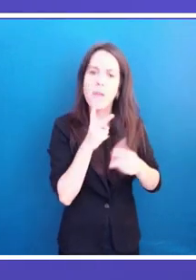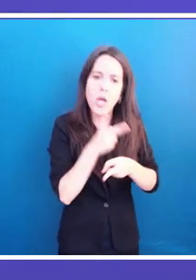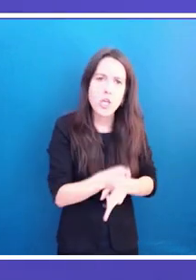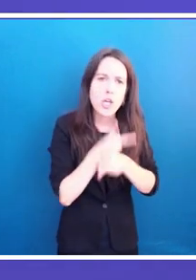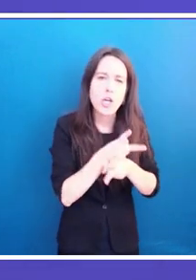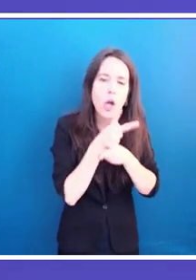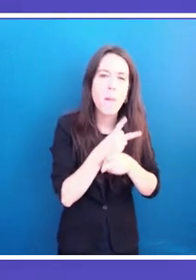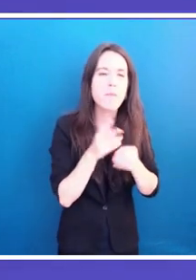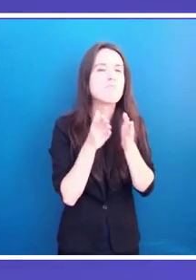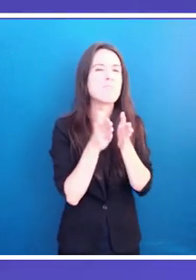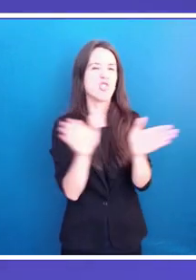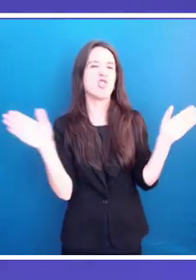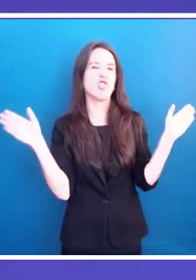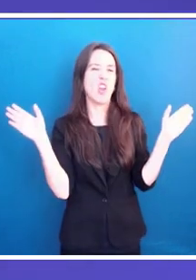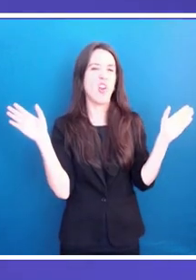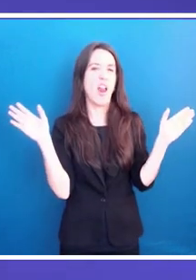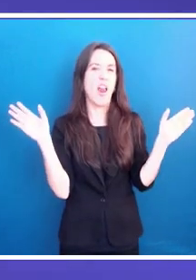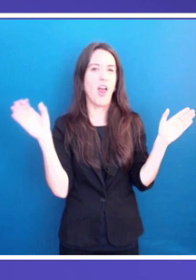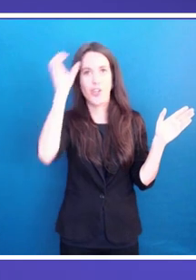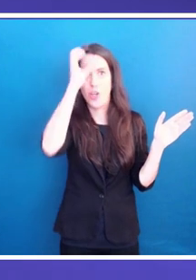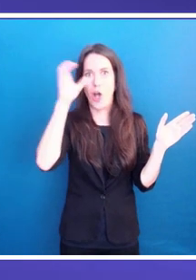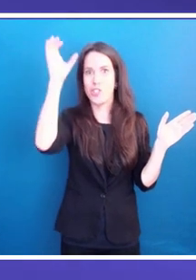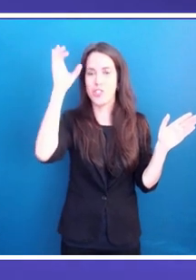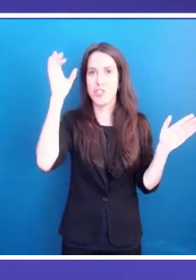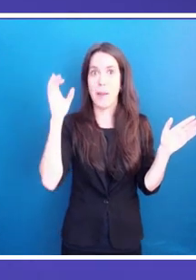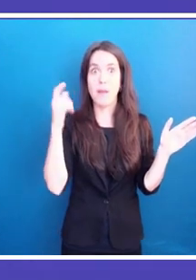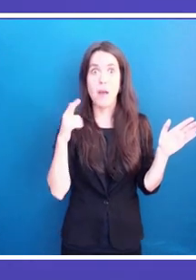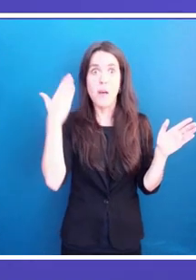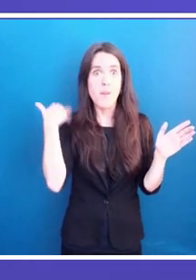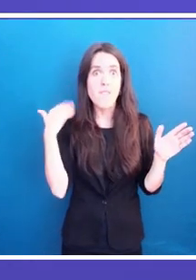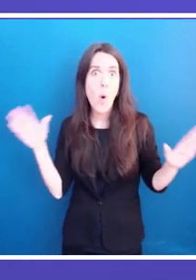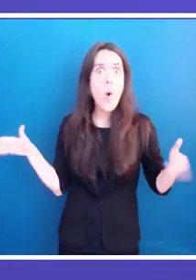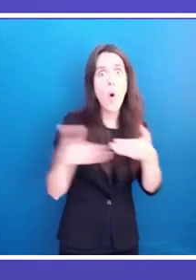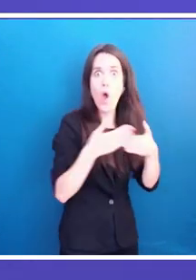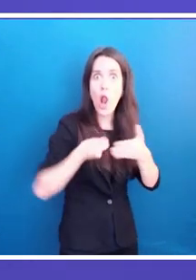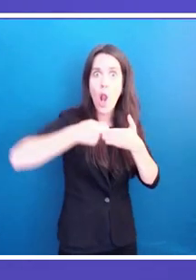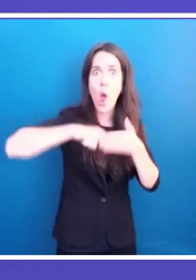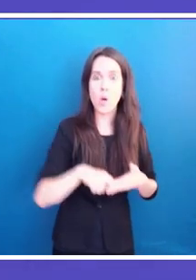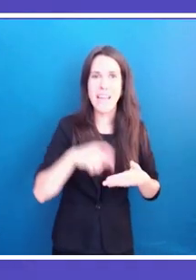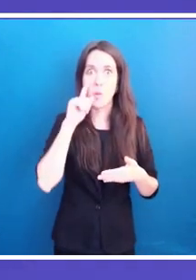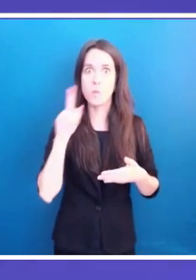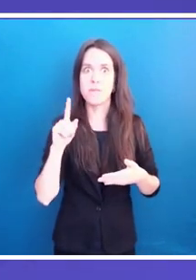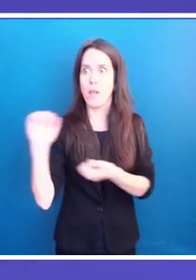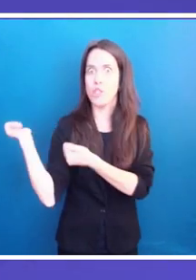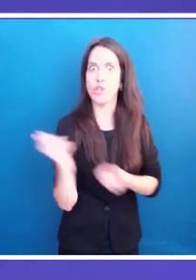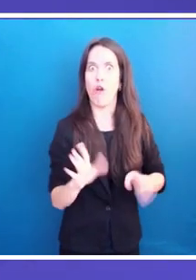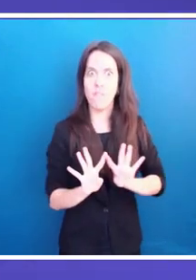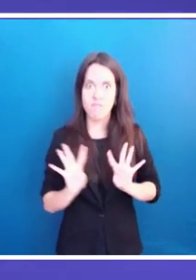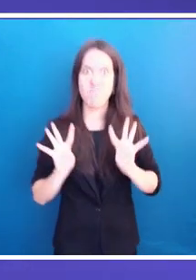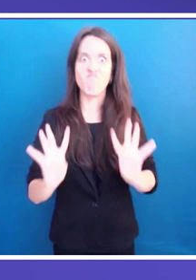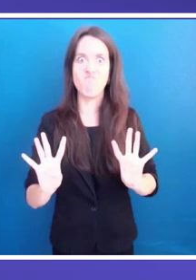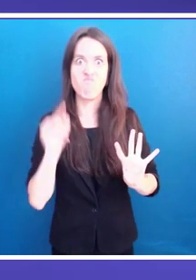The lockdown measures have put the assistance services at the forefront.